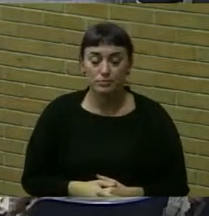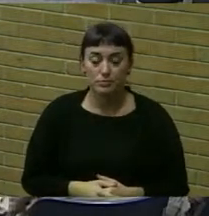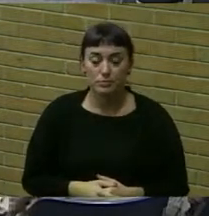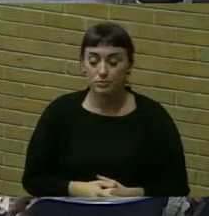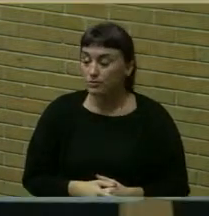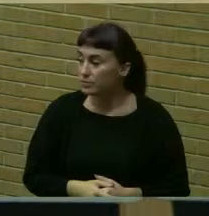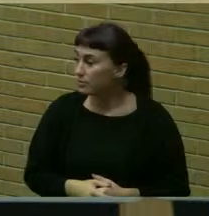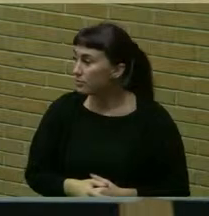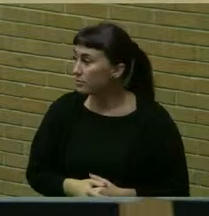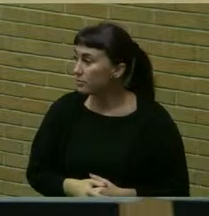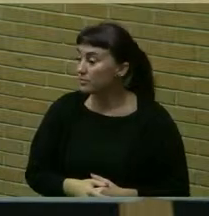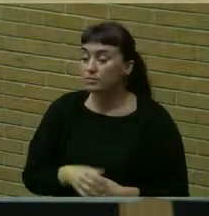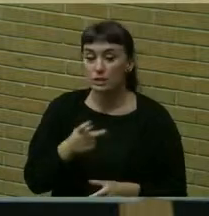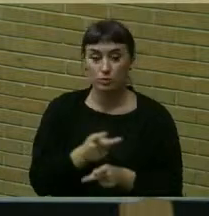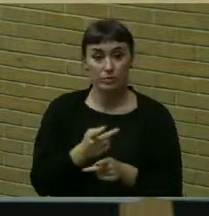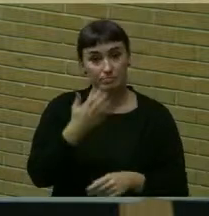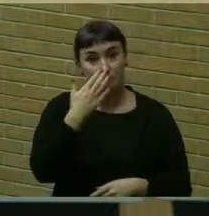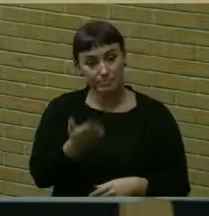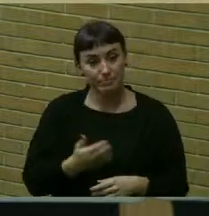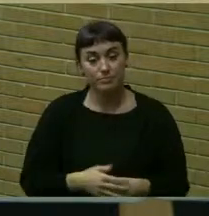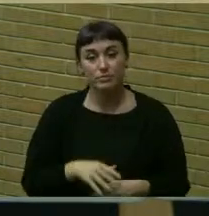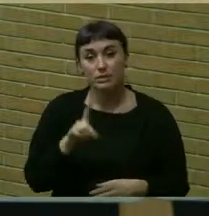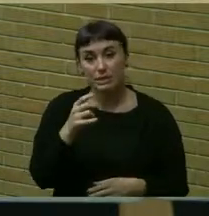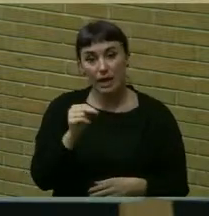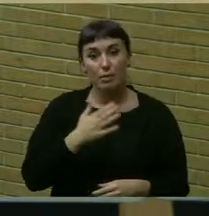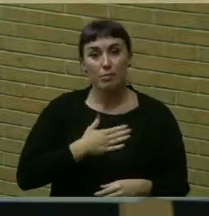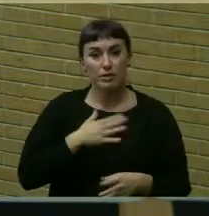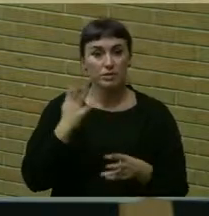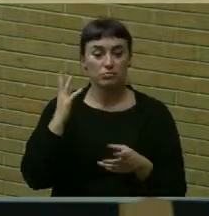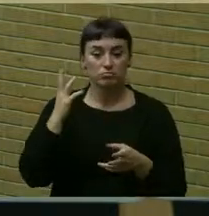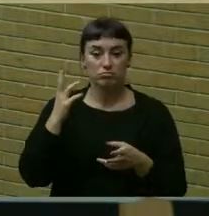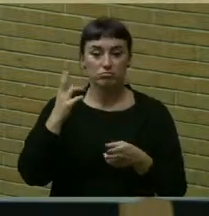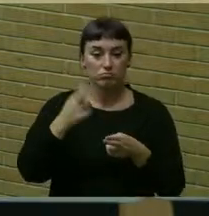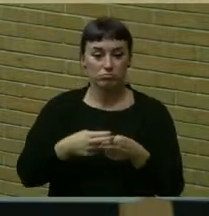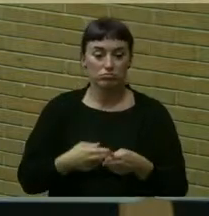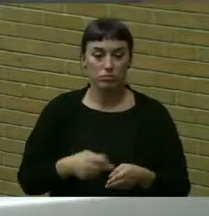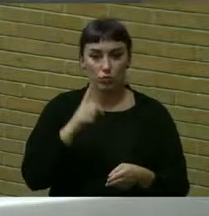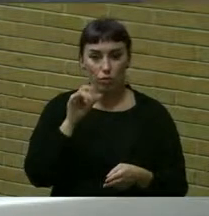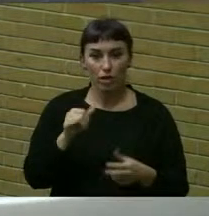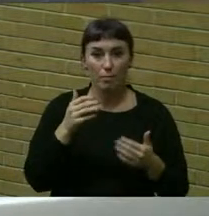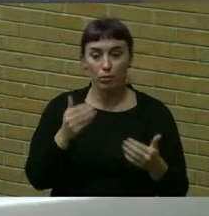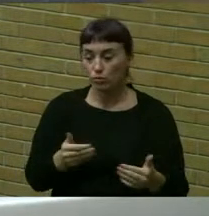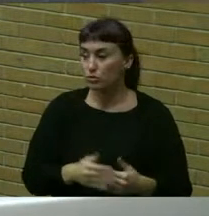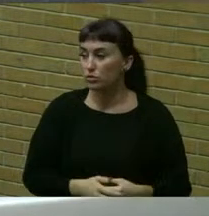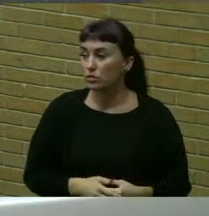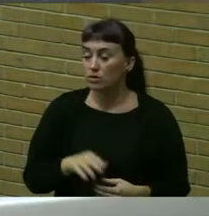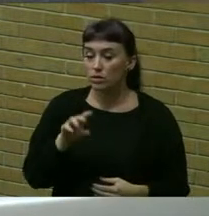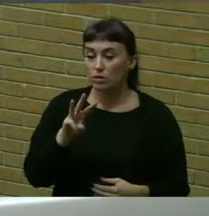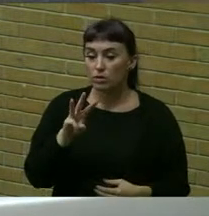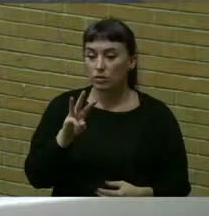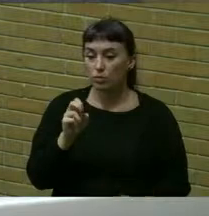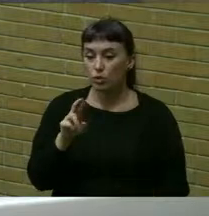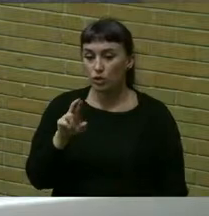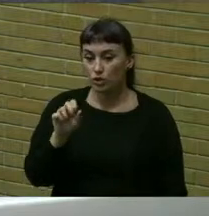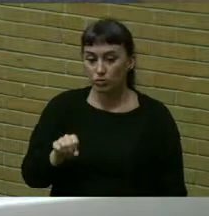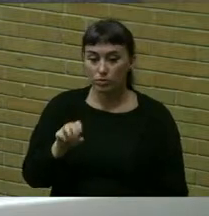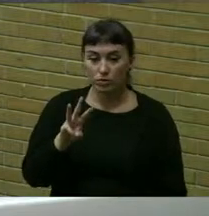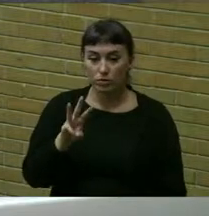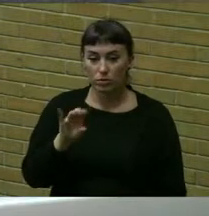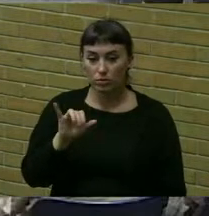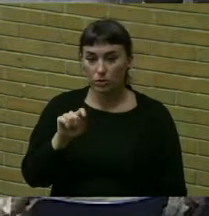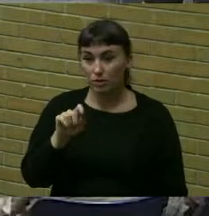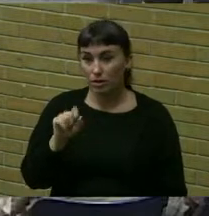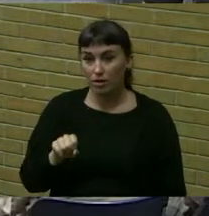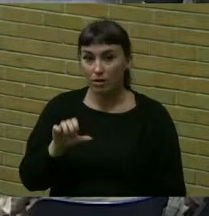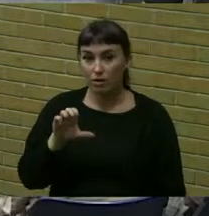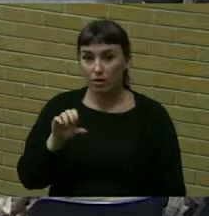Second. Second. Thank you. Dan, please call the roll on that motion. Council member Werner. Aye. Council member Wilk.